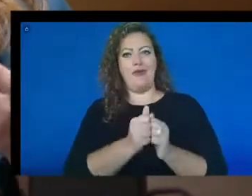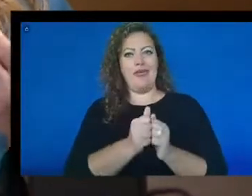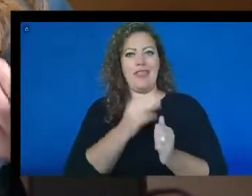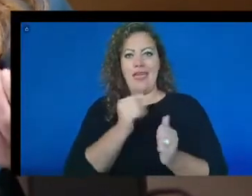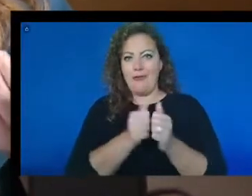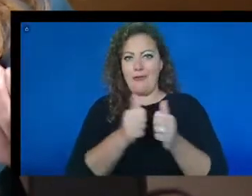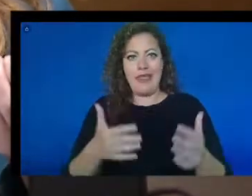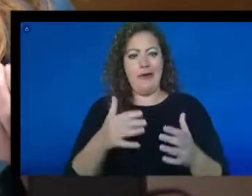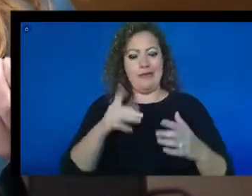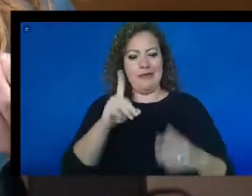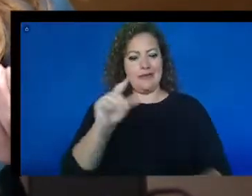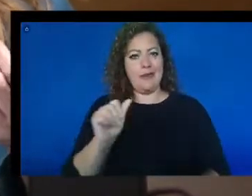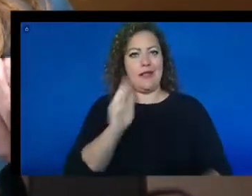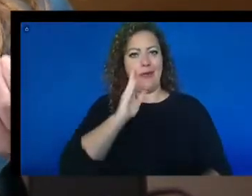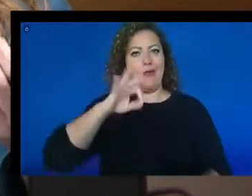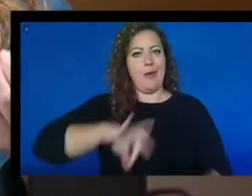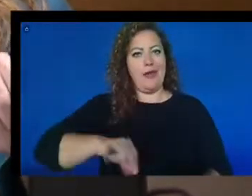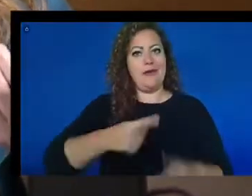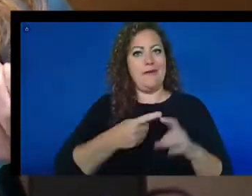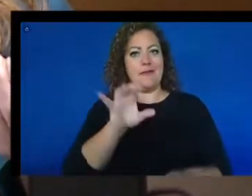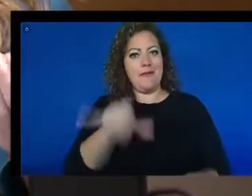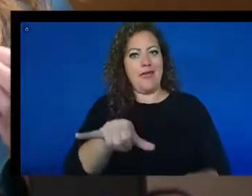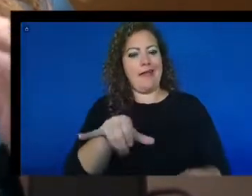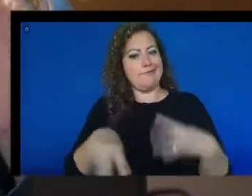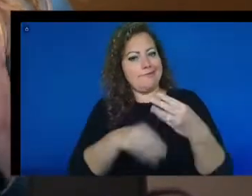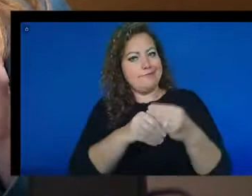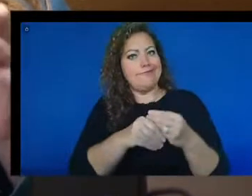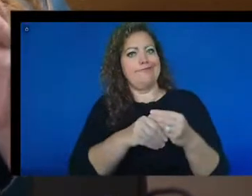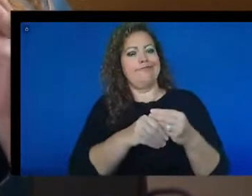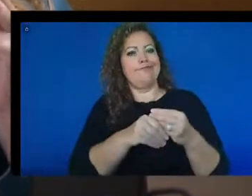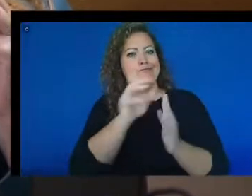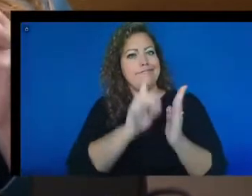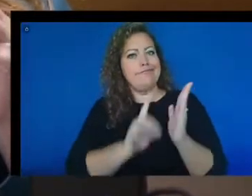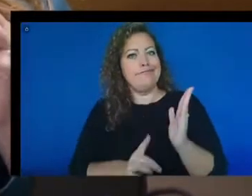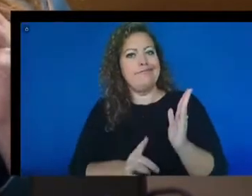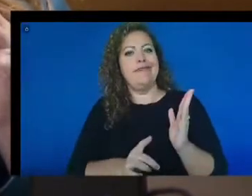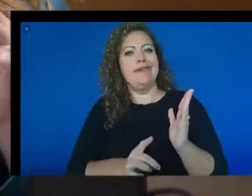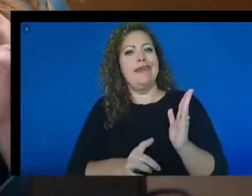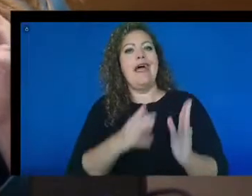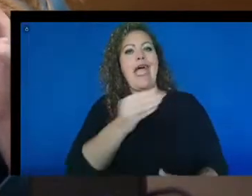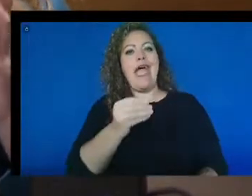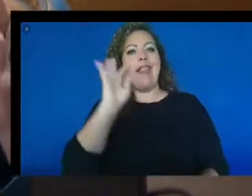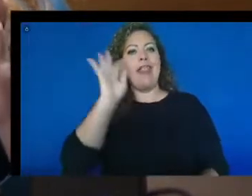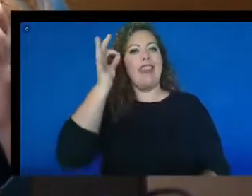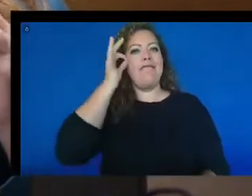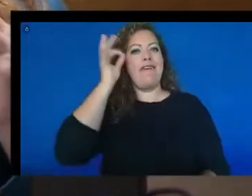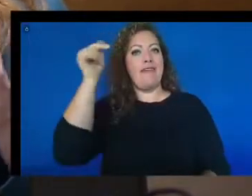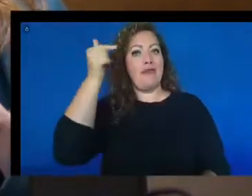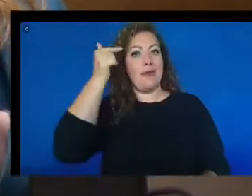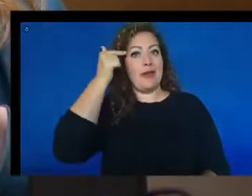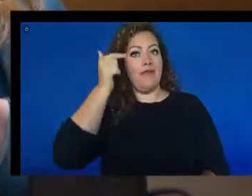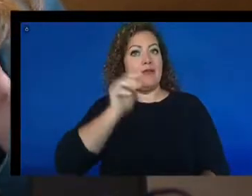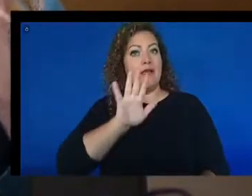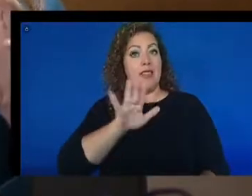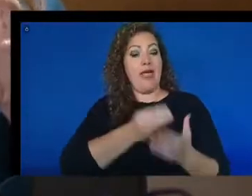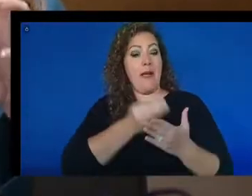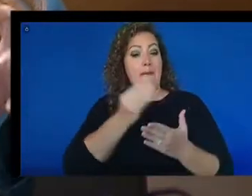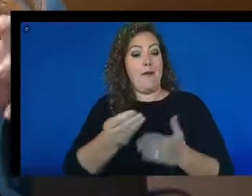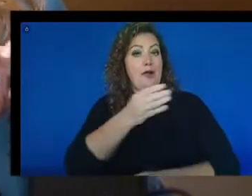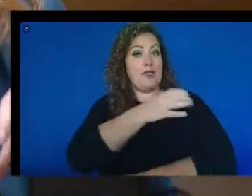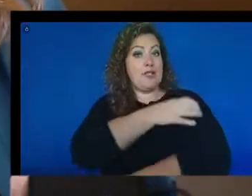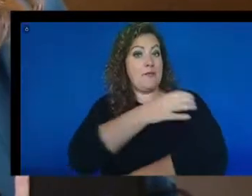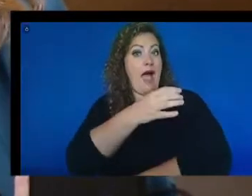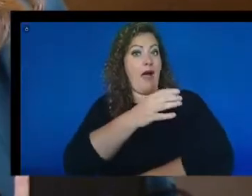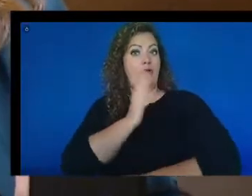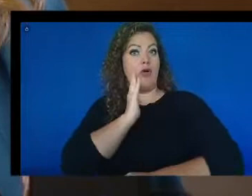disability will benefit from that additional good design. And then the federal government's purchase power will improve